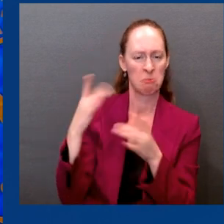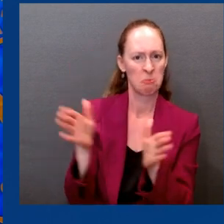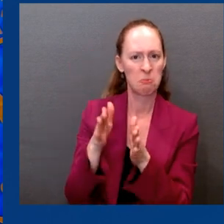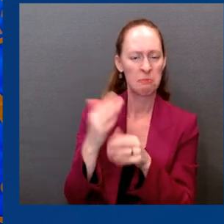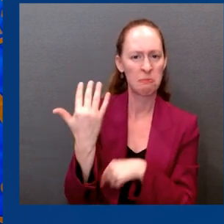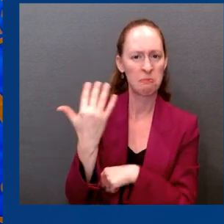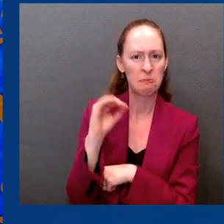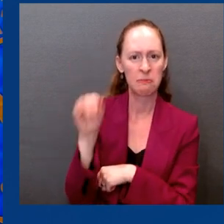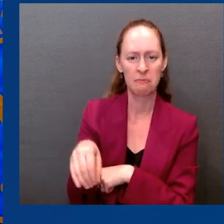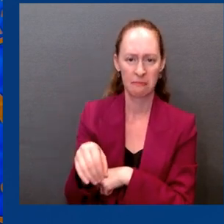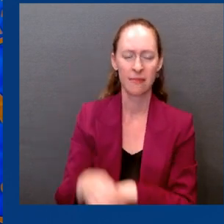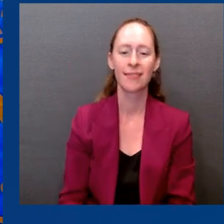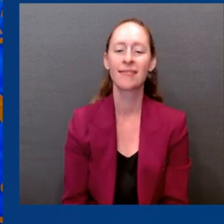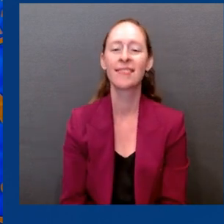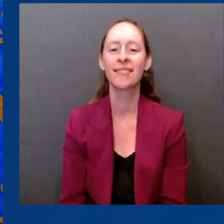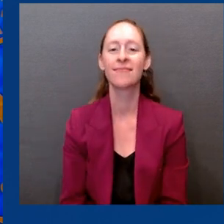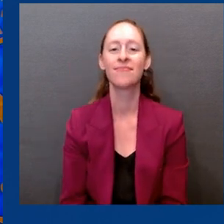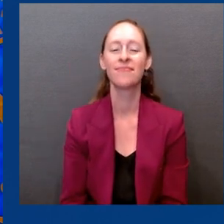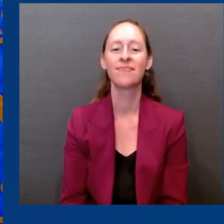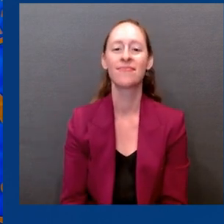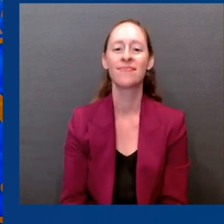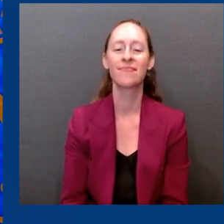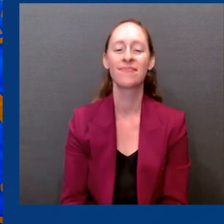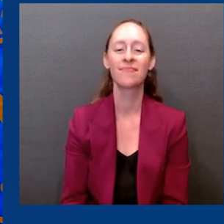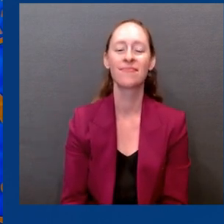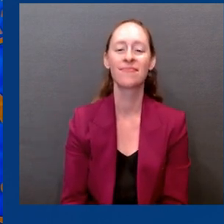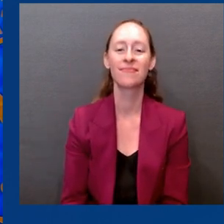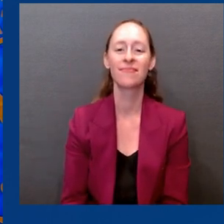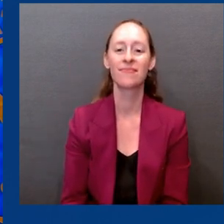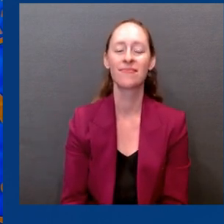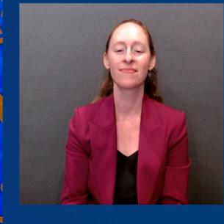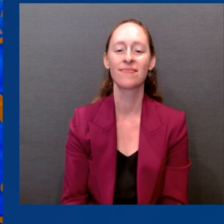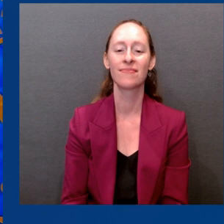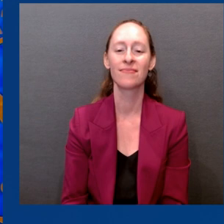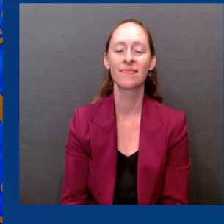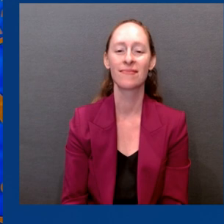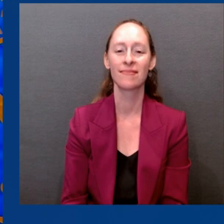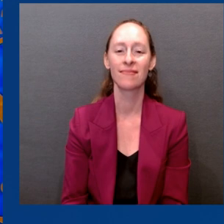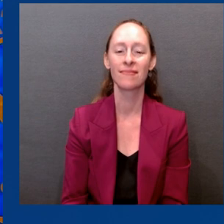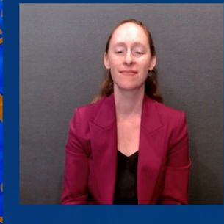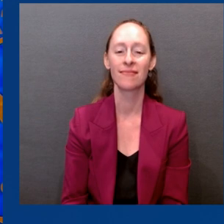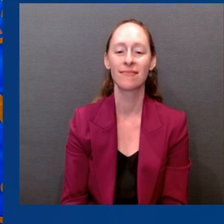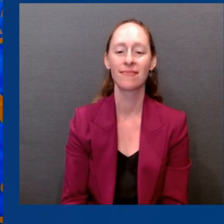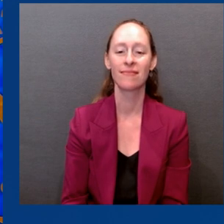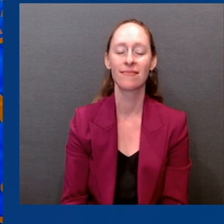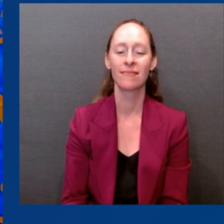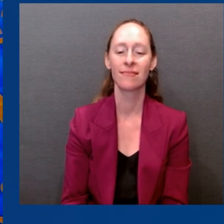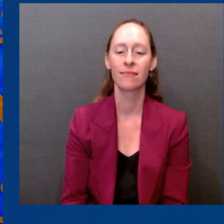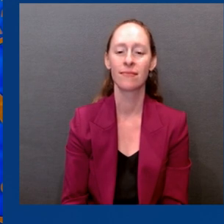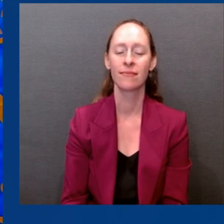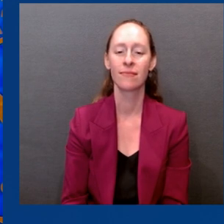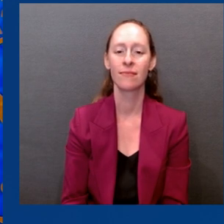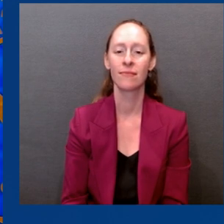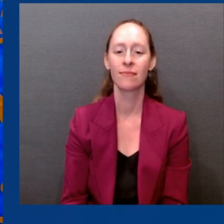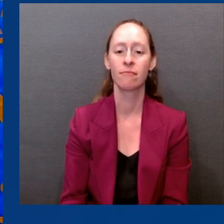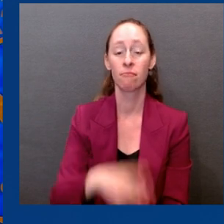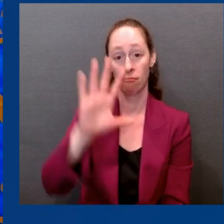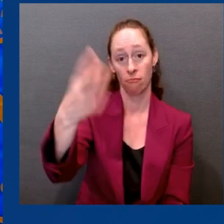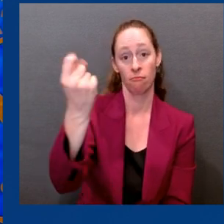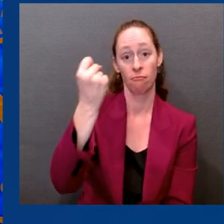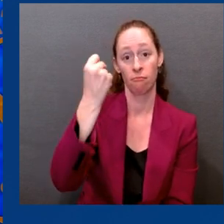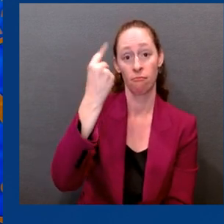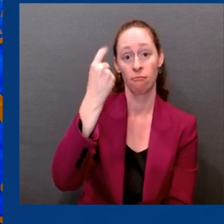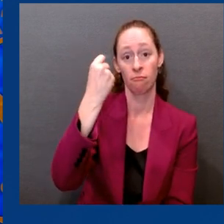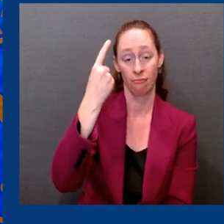wanes over time. But that additional doses enhance protection, particularly against severe